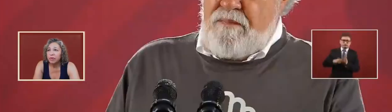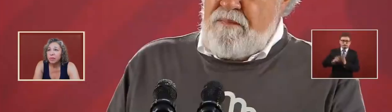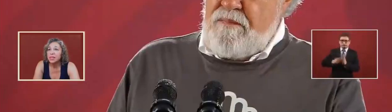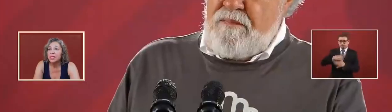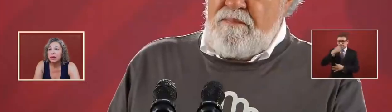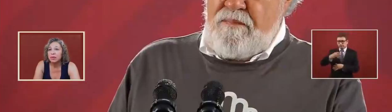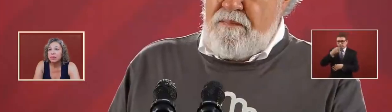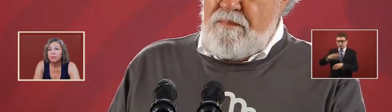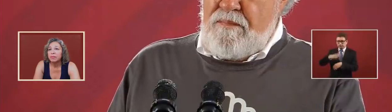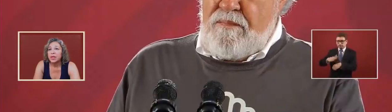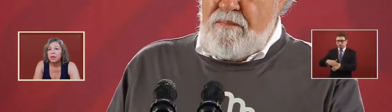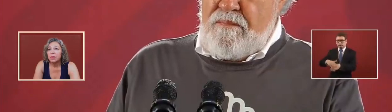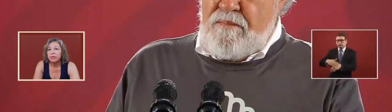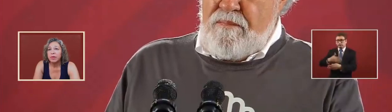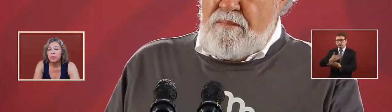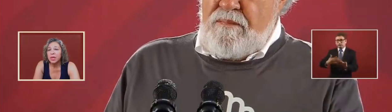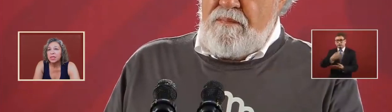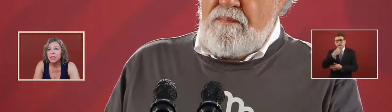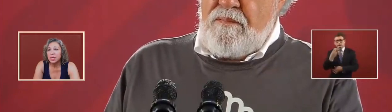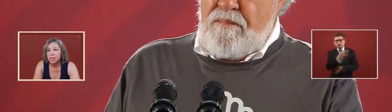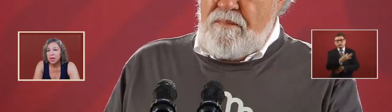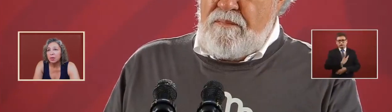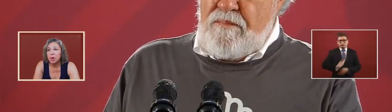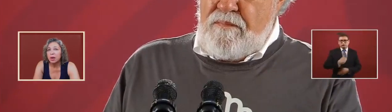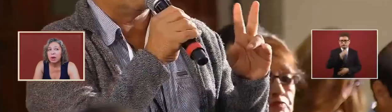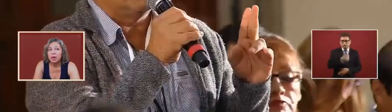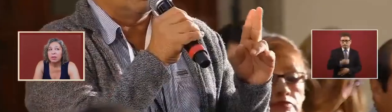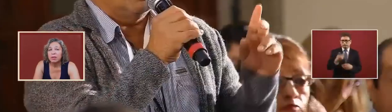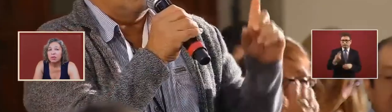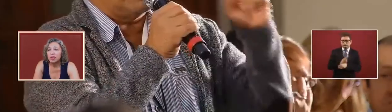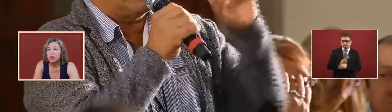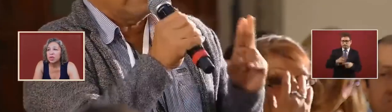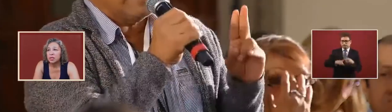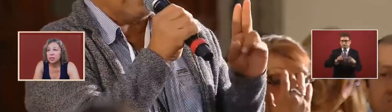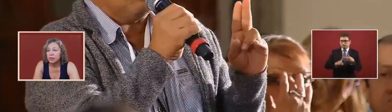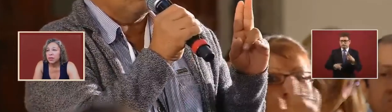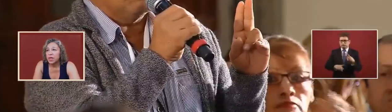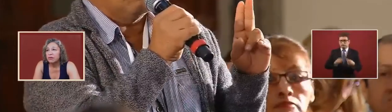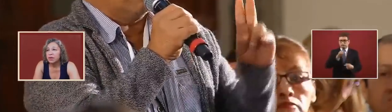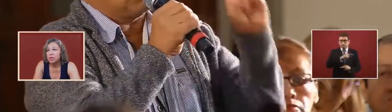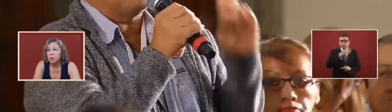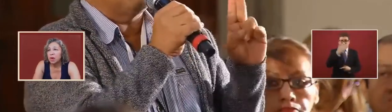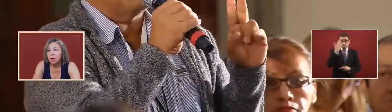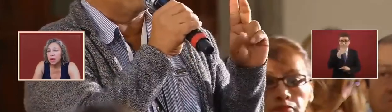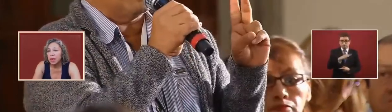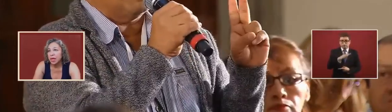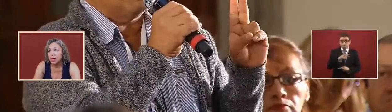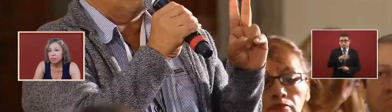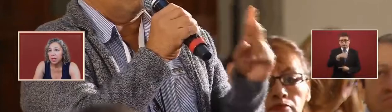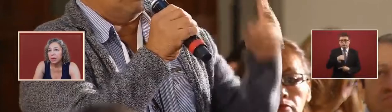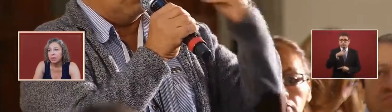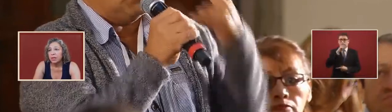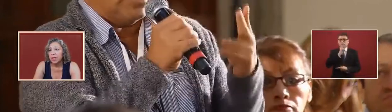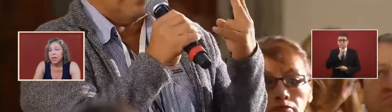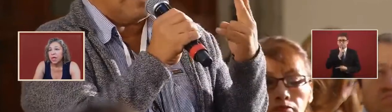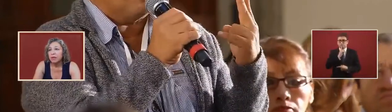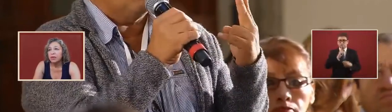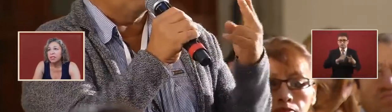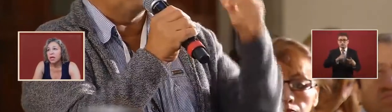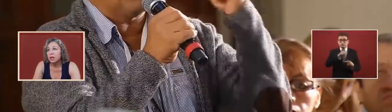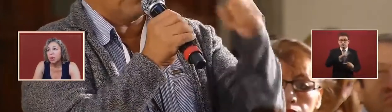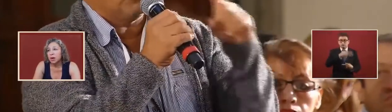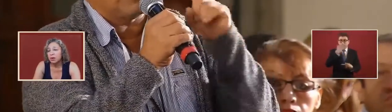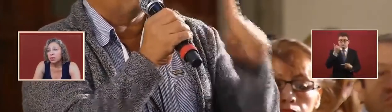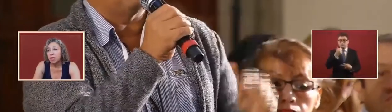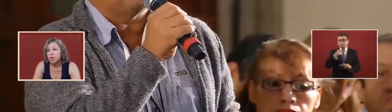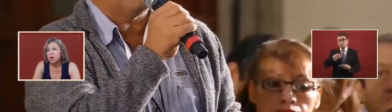a few months ago but if the president is not aware then there's two things if he's aware he lied to me and if